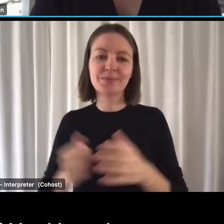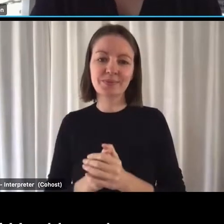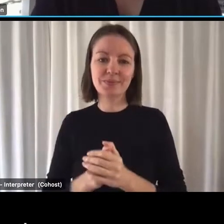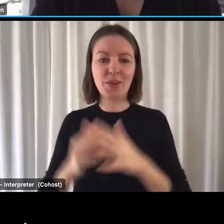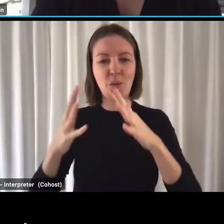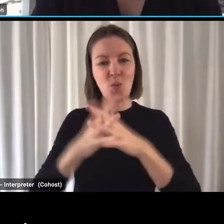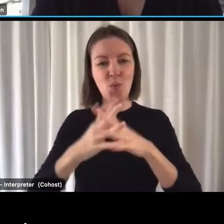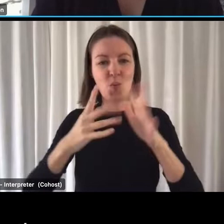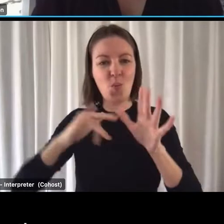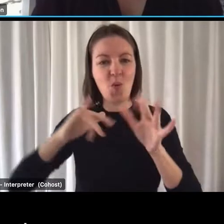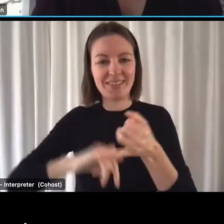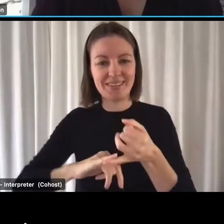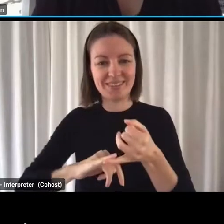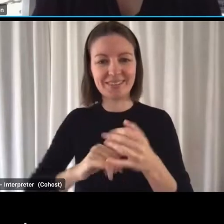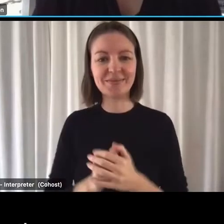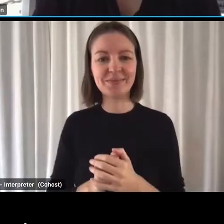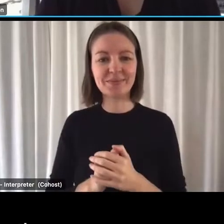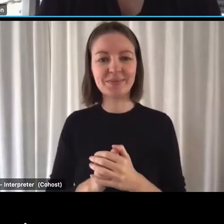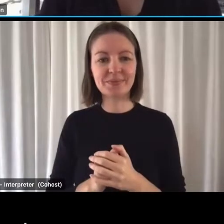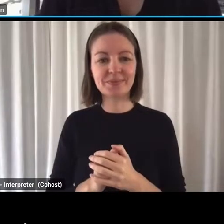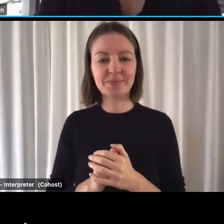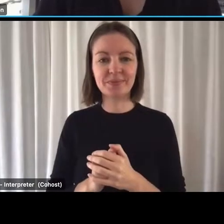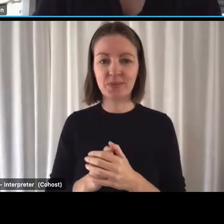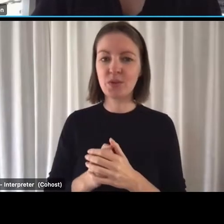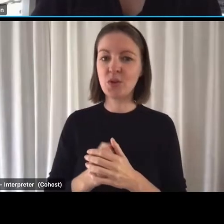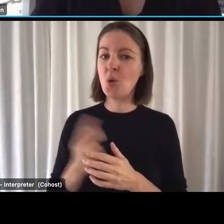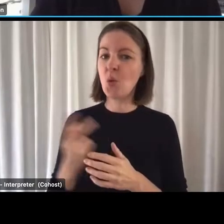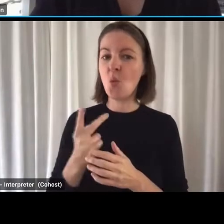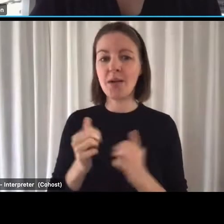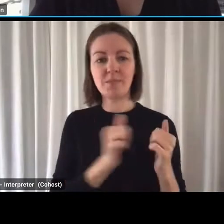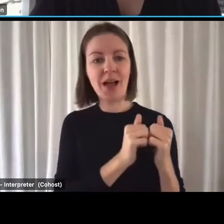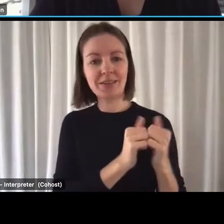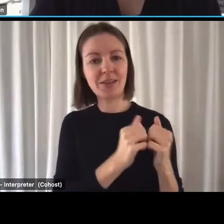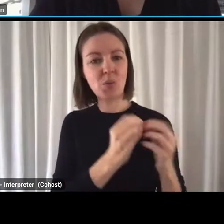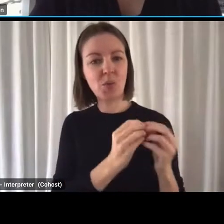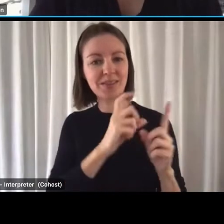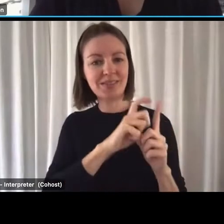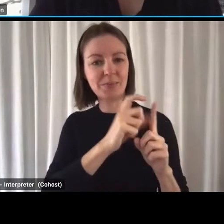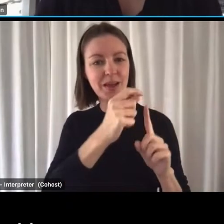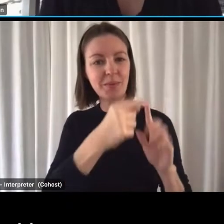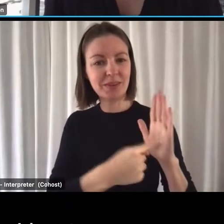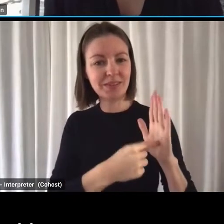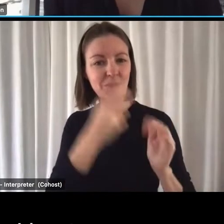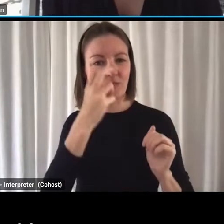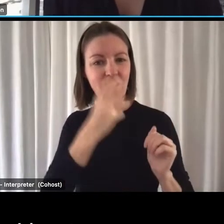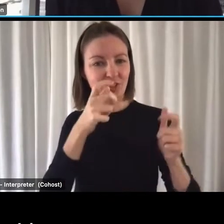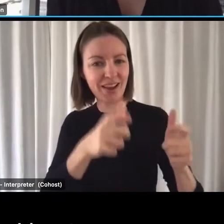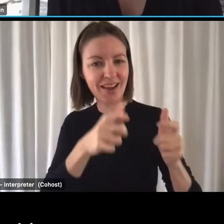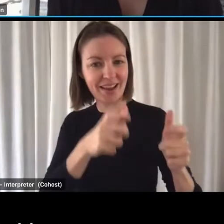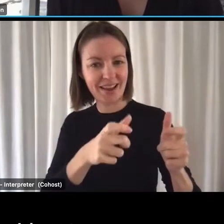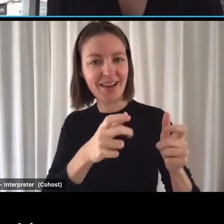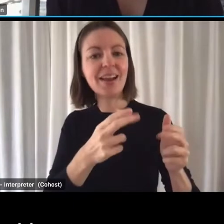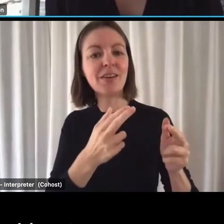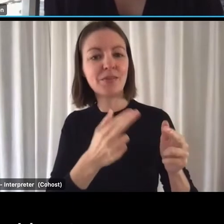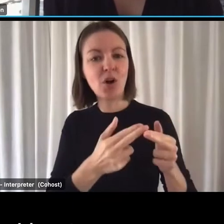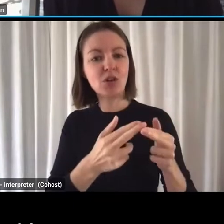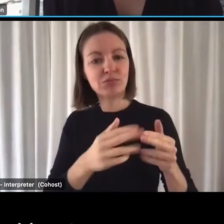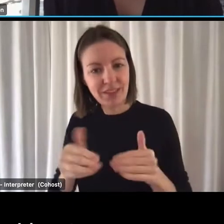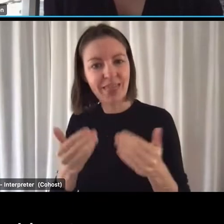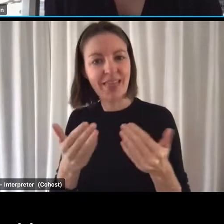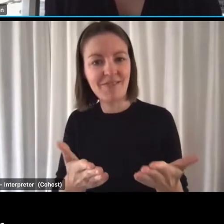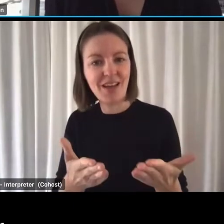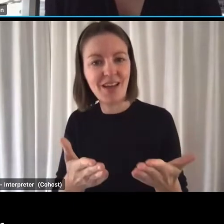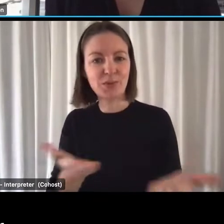the Department of Health and Aged Care to deliver the WAS alongside the Business Advisory Service. Through the WAS, we support aged care